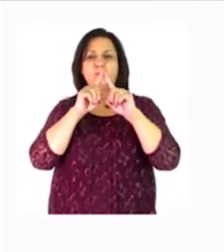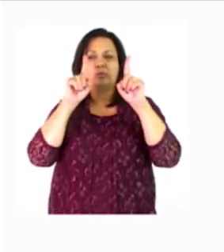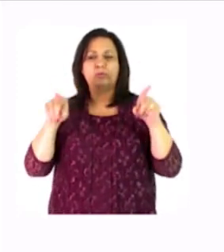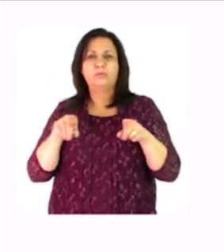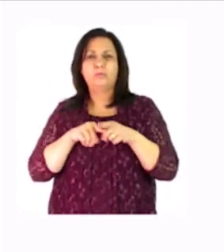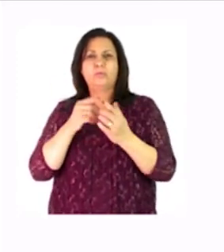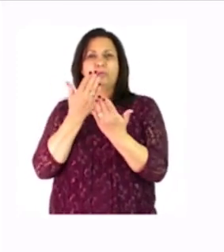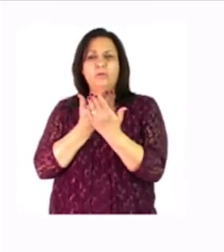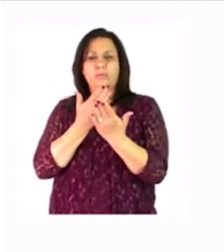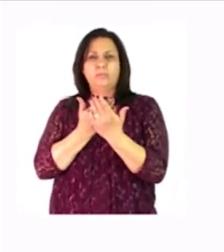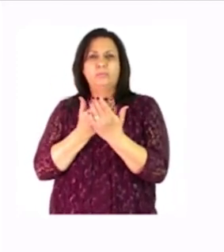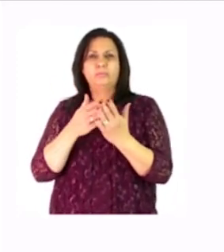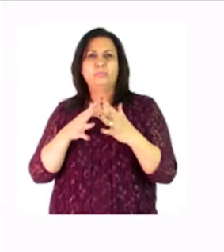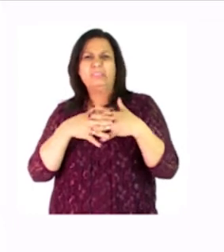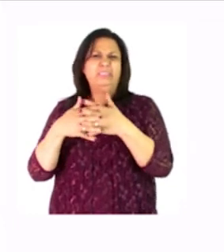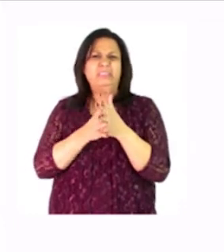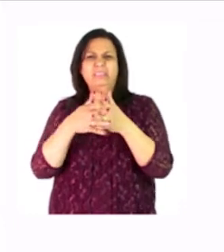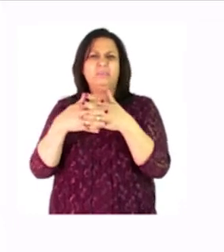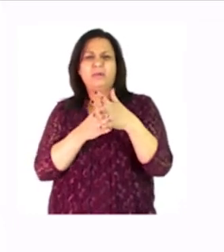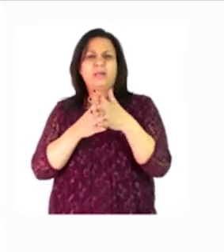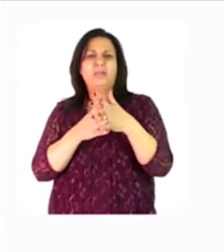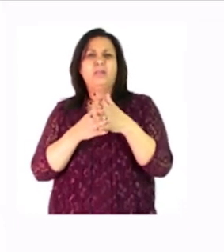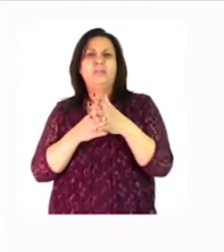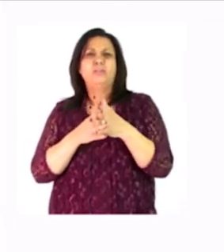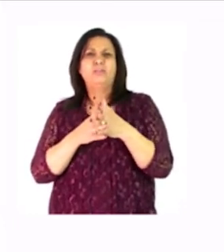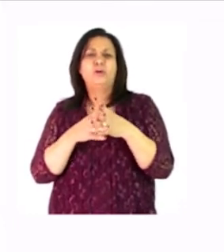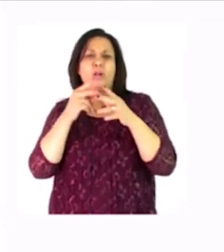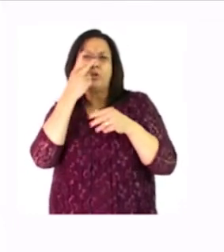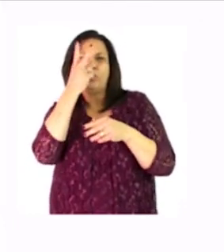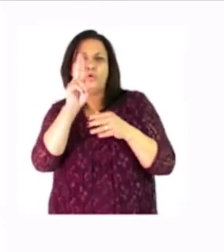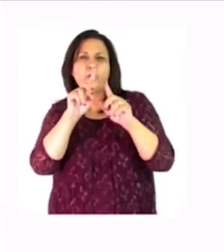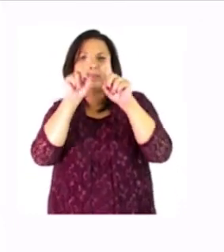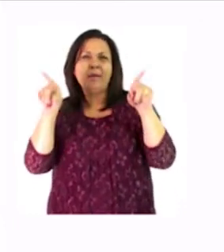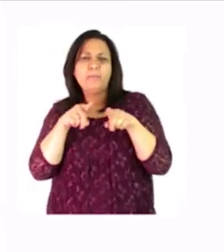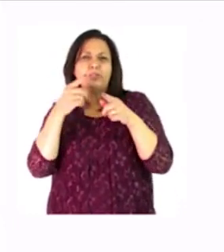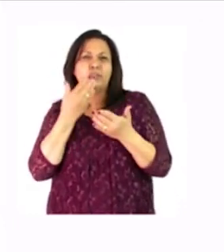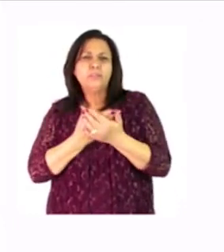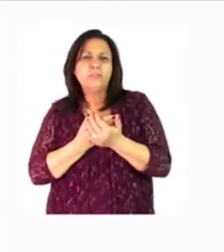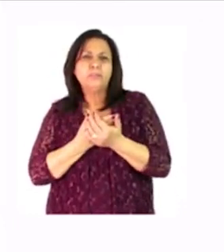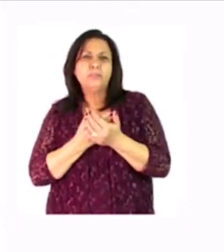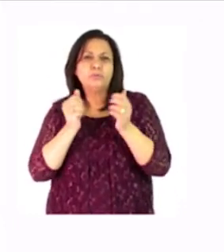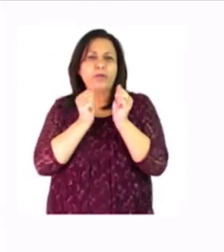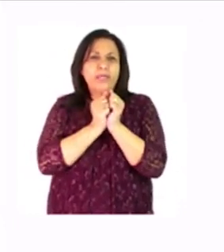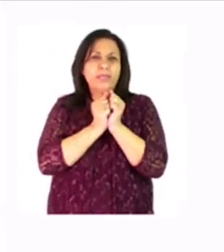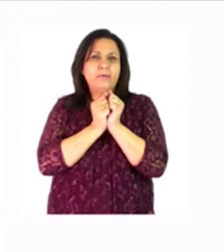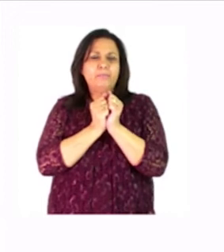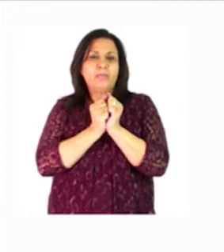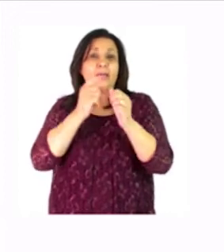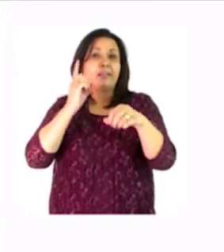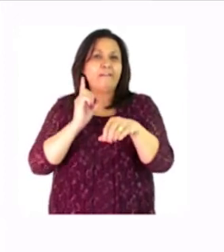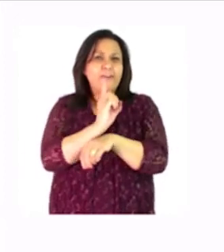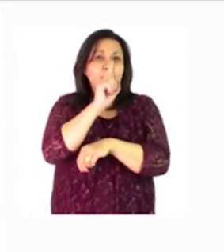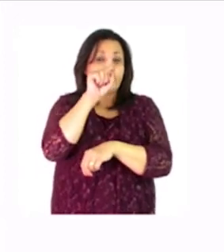finish now let's look at the pictures let's study the pictures together let's look at the first picture right